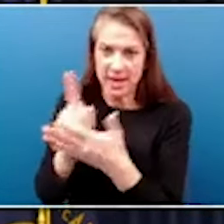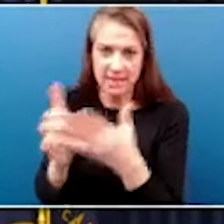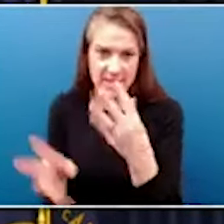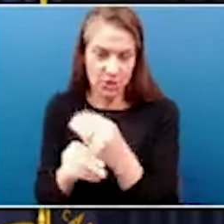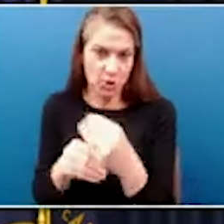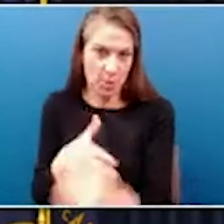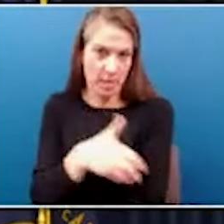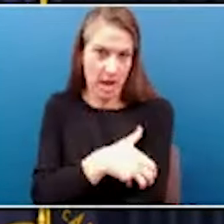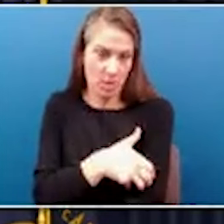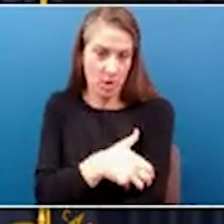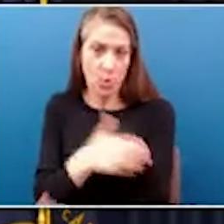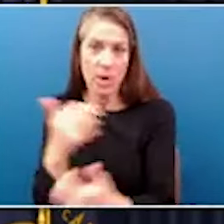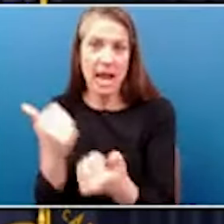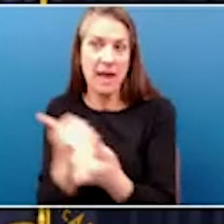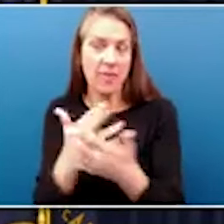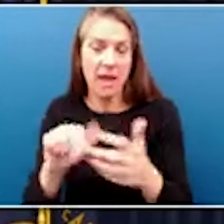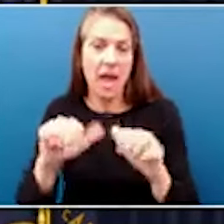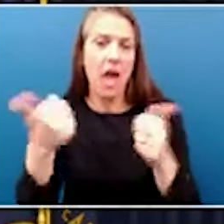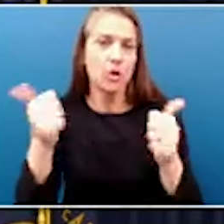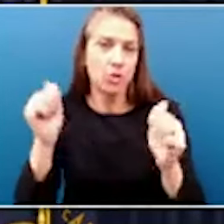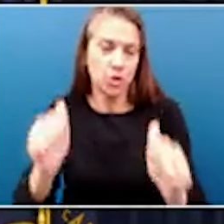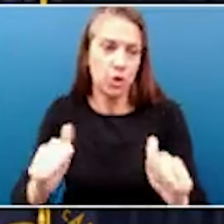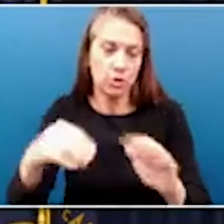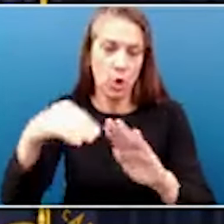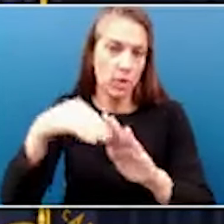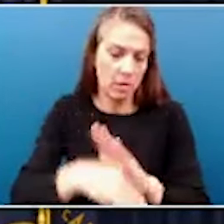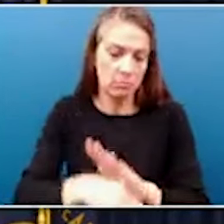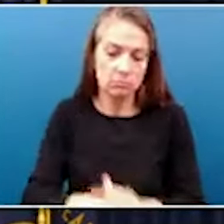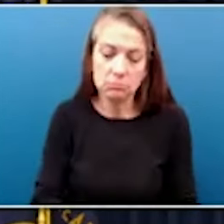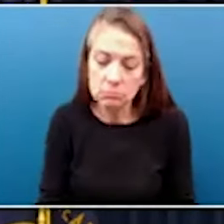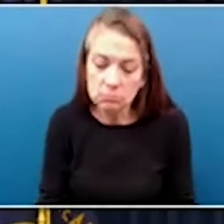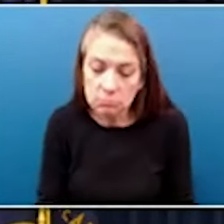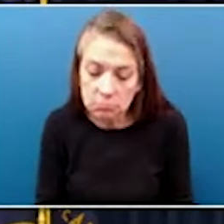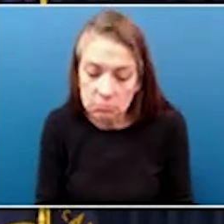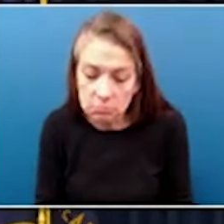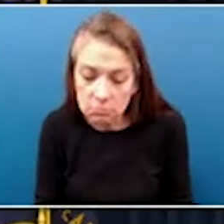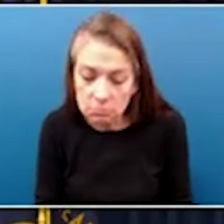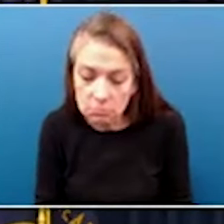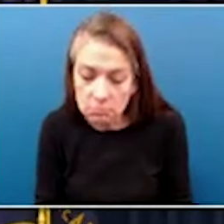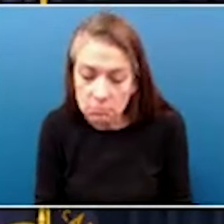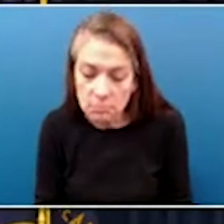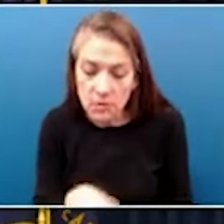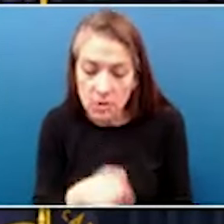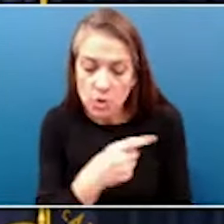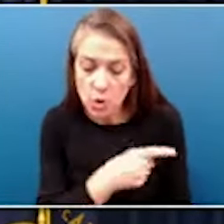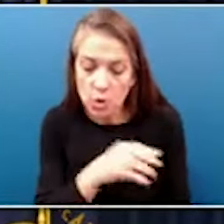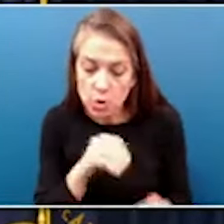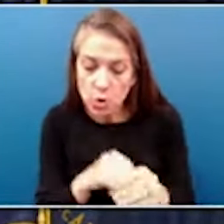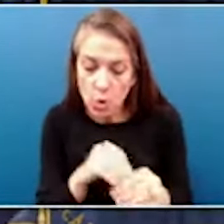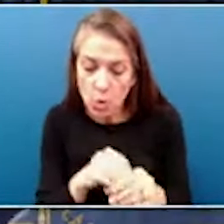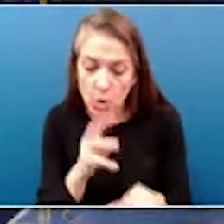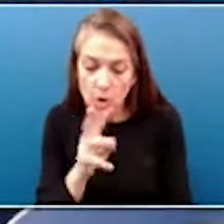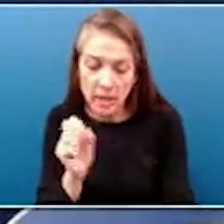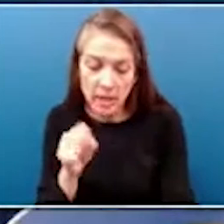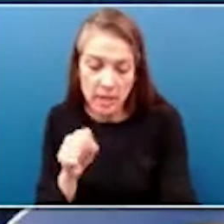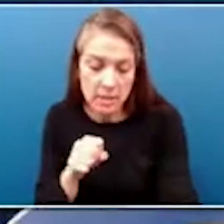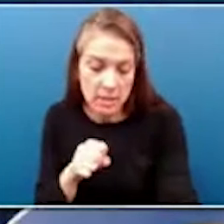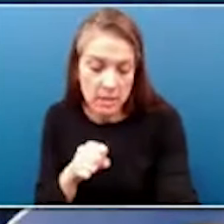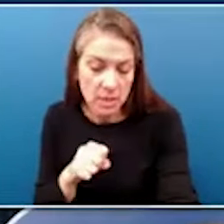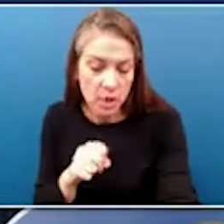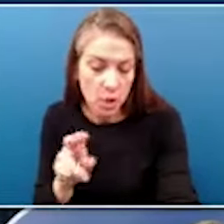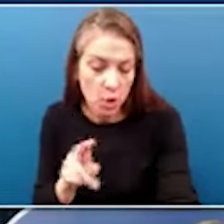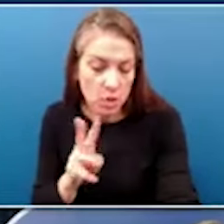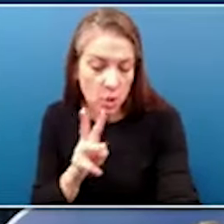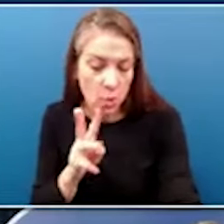everything else could potentially go down. This is water. Yes. So you're storing water. This is using water between